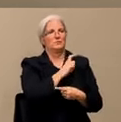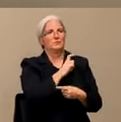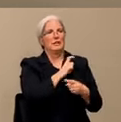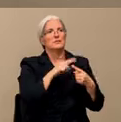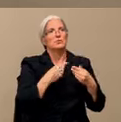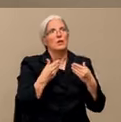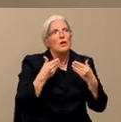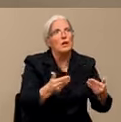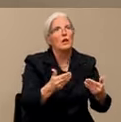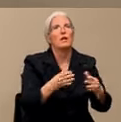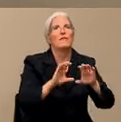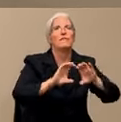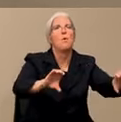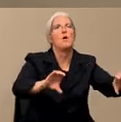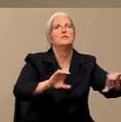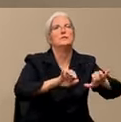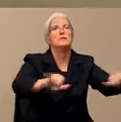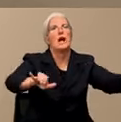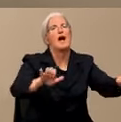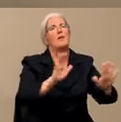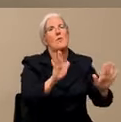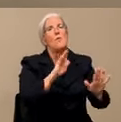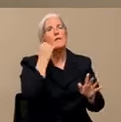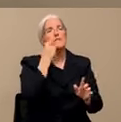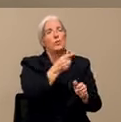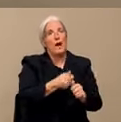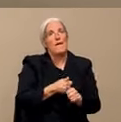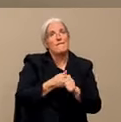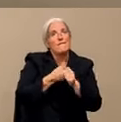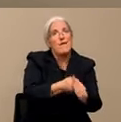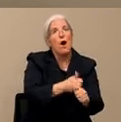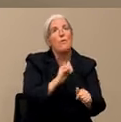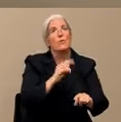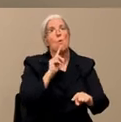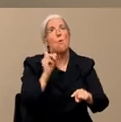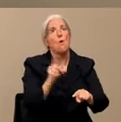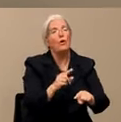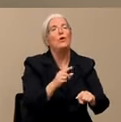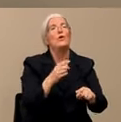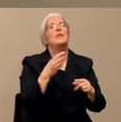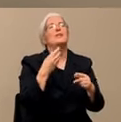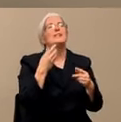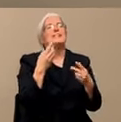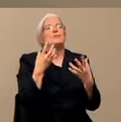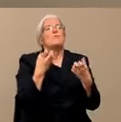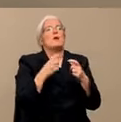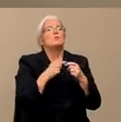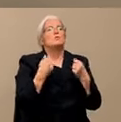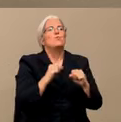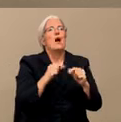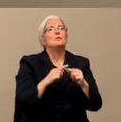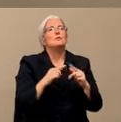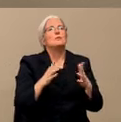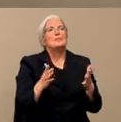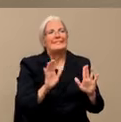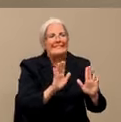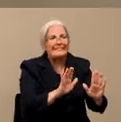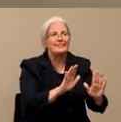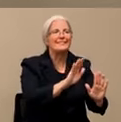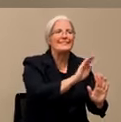enforcement is starting off with a relatively soft approach. We are contacting businesses directly,